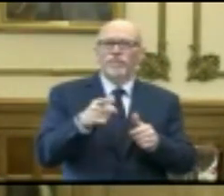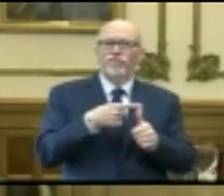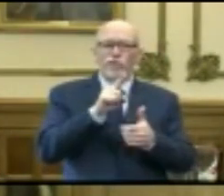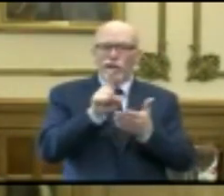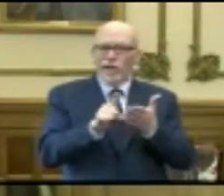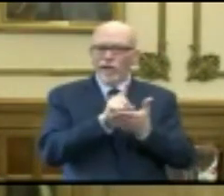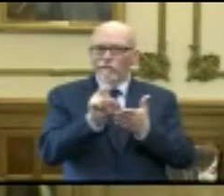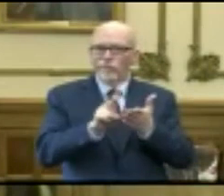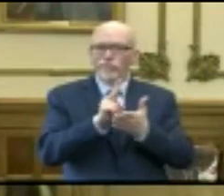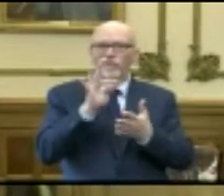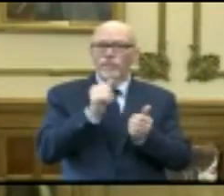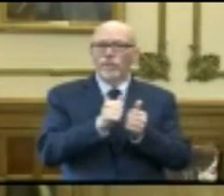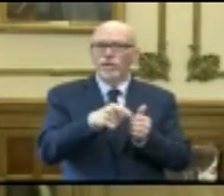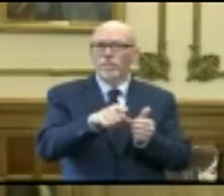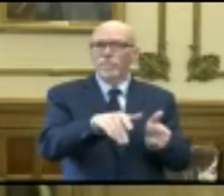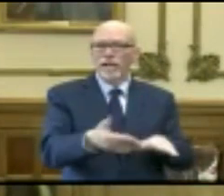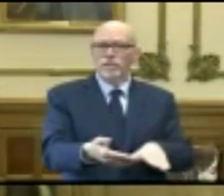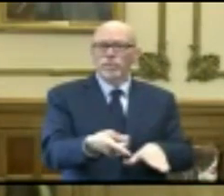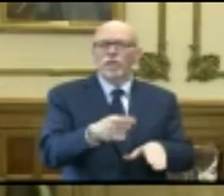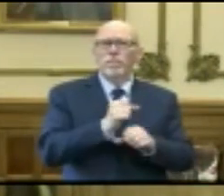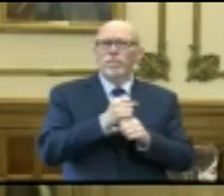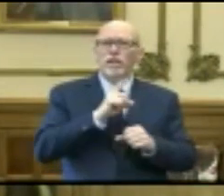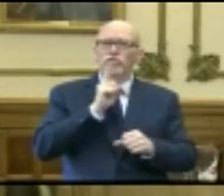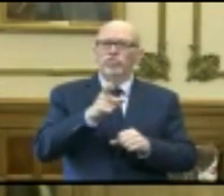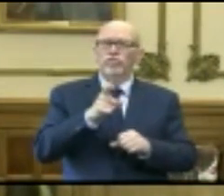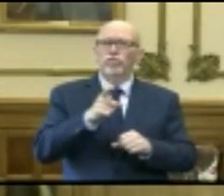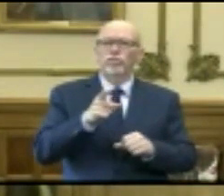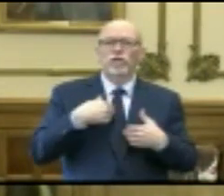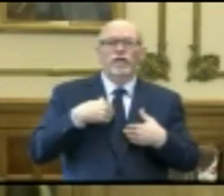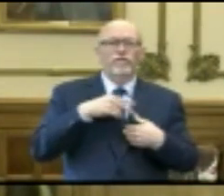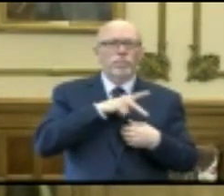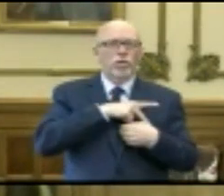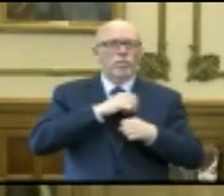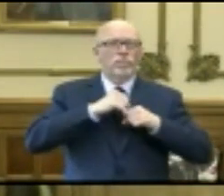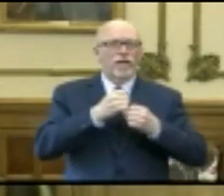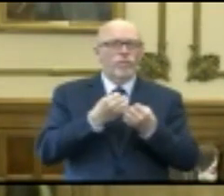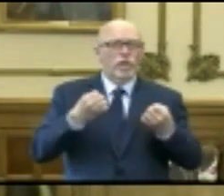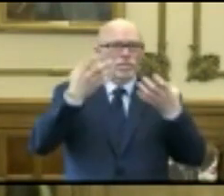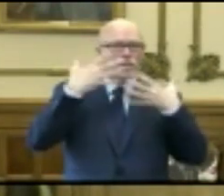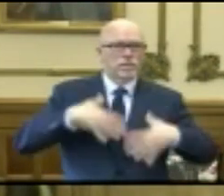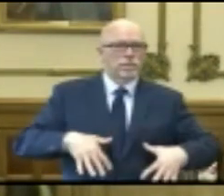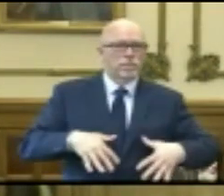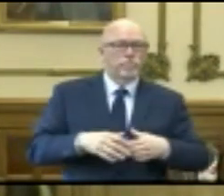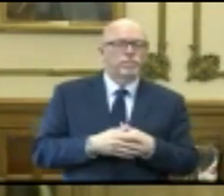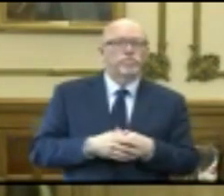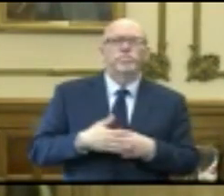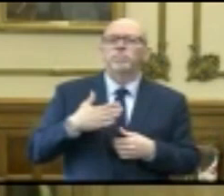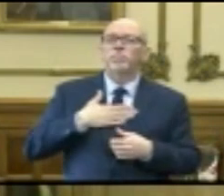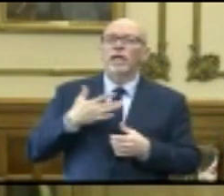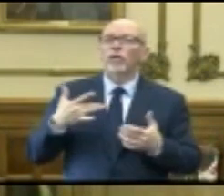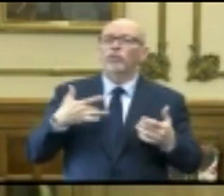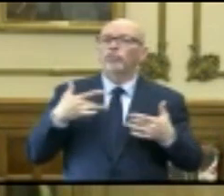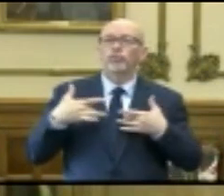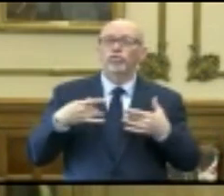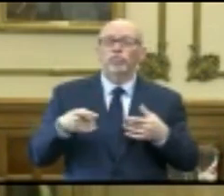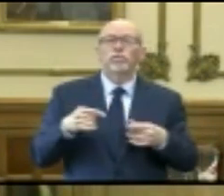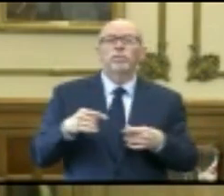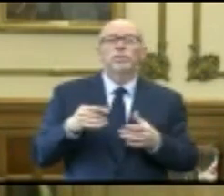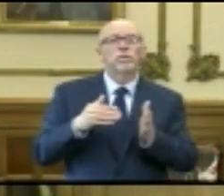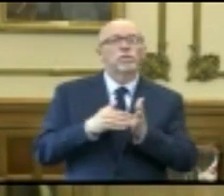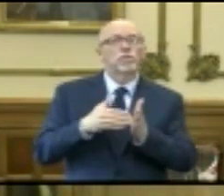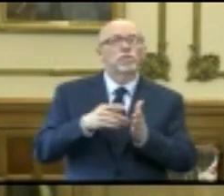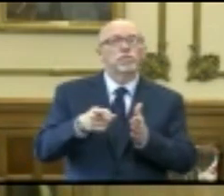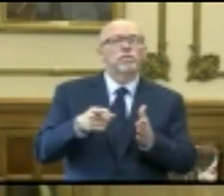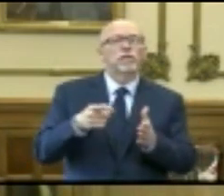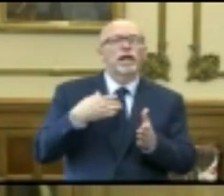hour or so, if you're with them when they pass away, you want to make sure that you have the personal protective equipment on. My concern has been that frequently